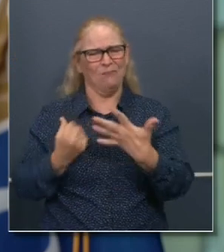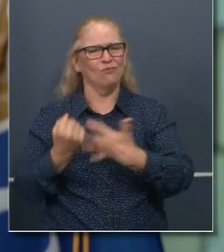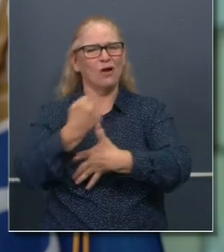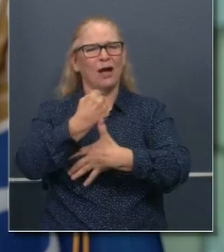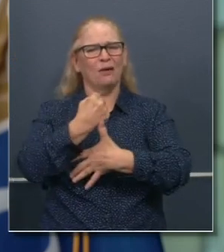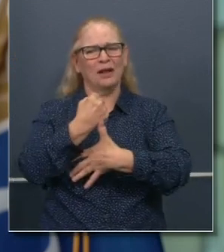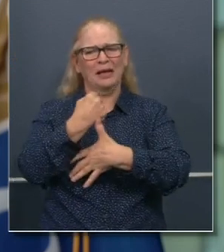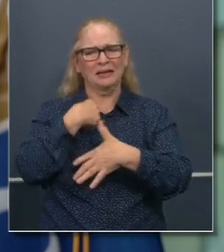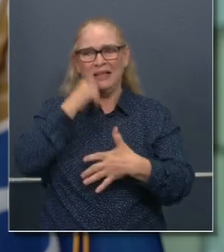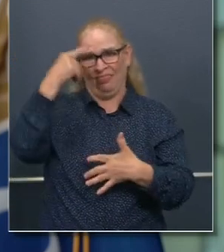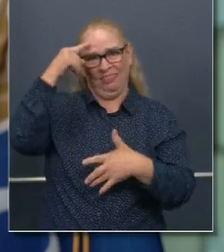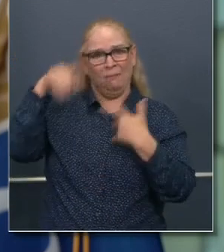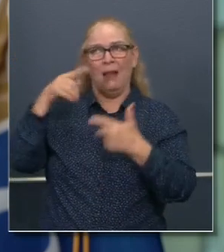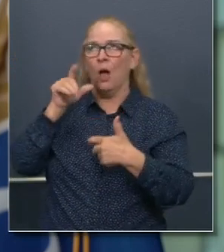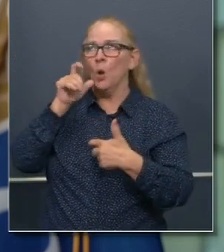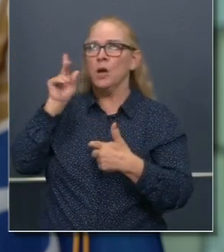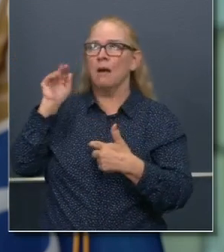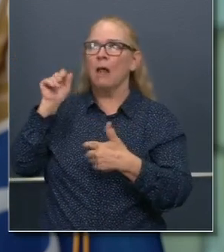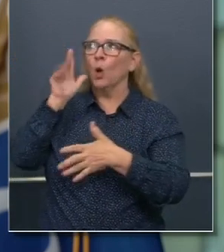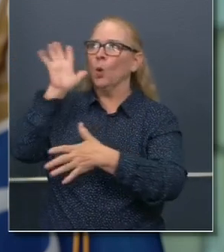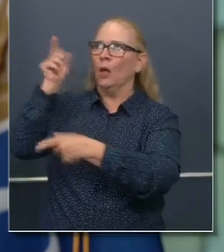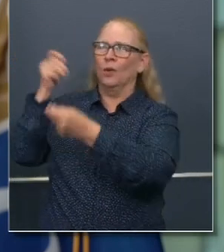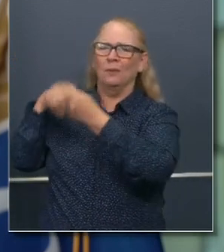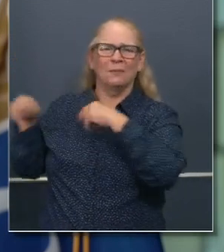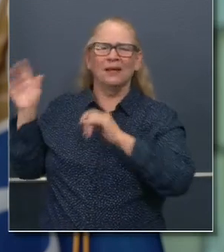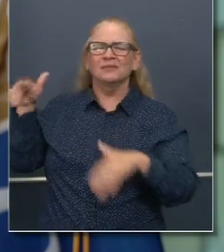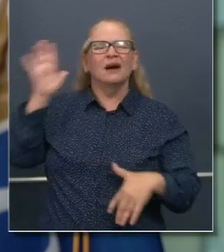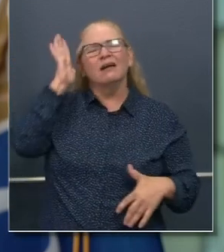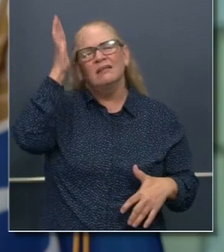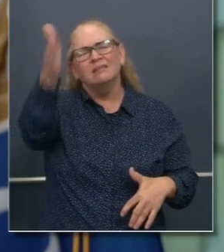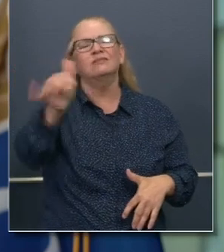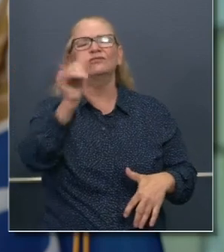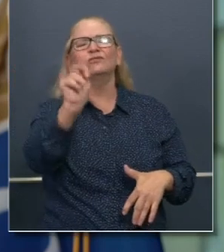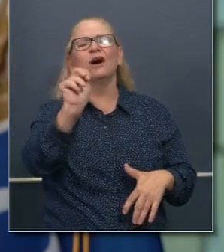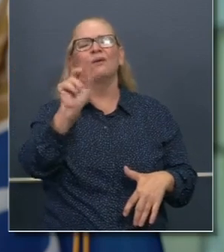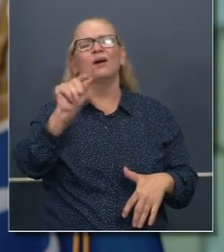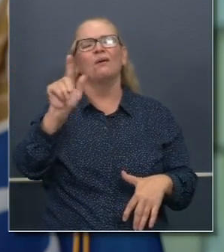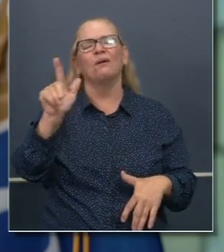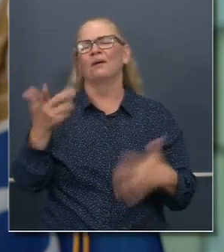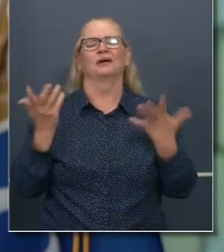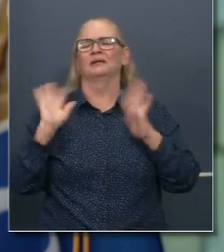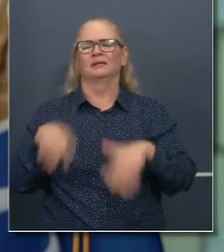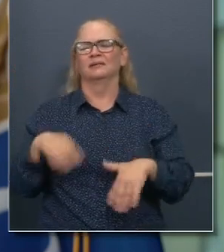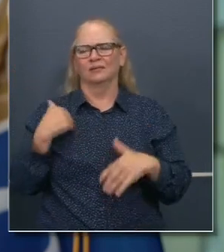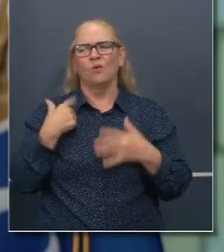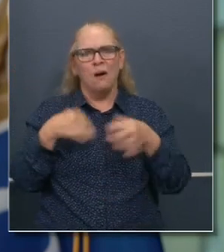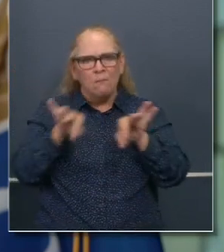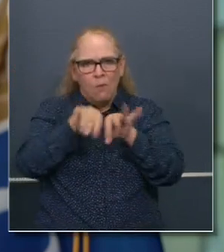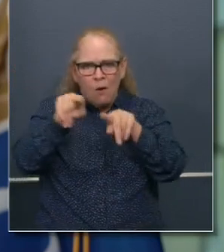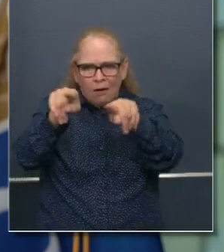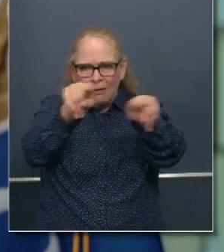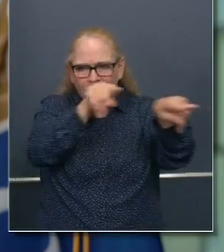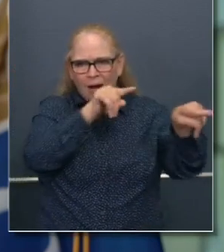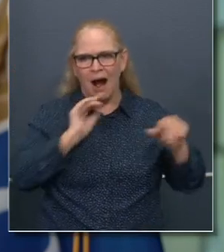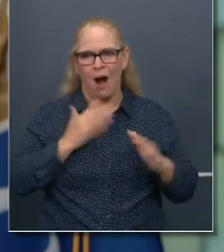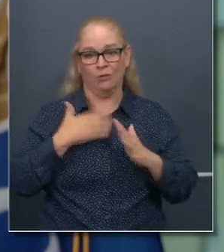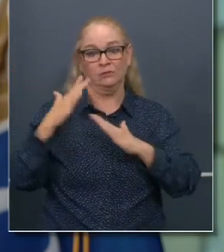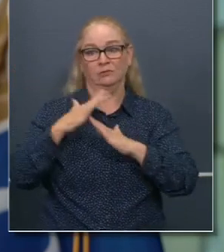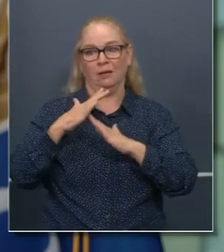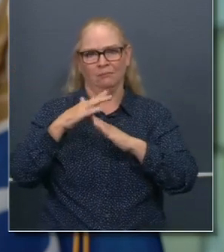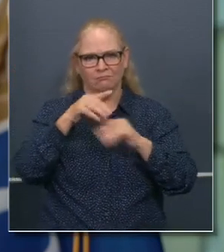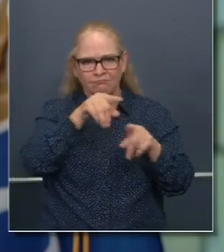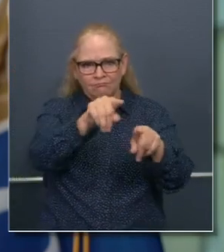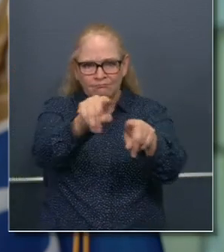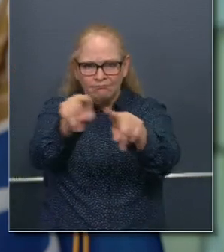school. That's what matters to you, and that's what matters to me as my top priority. Look, this relates to, I